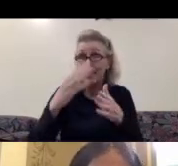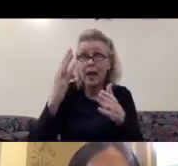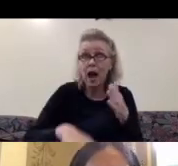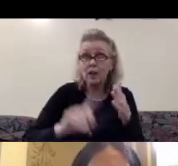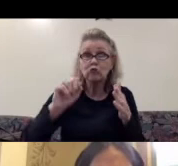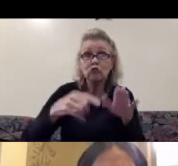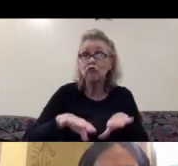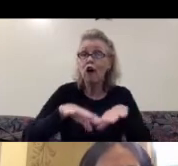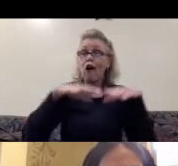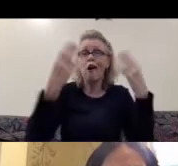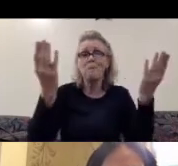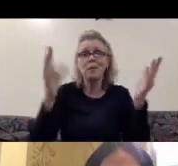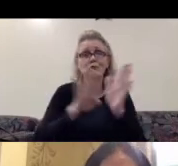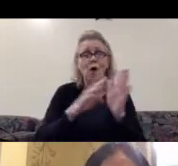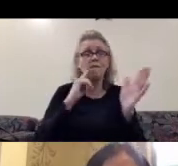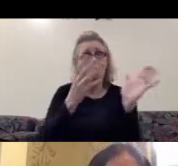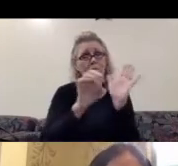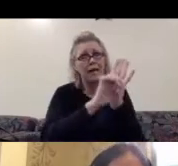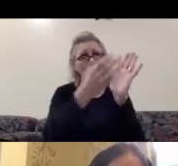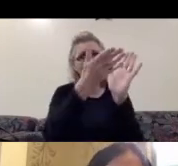for an exhibition. Next one, please.